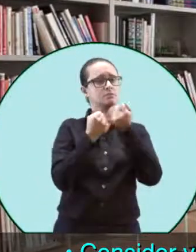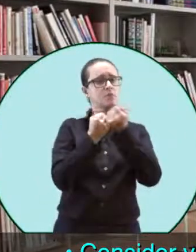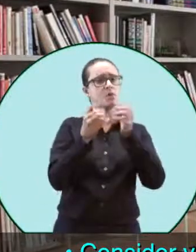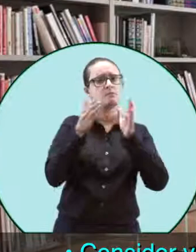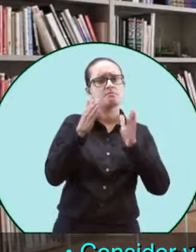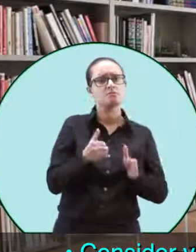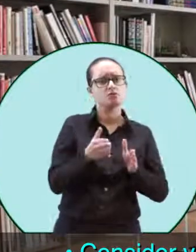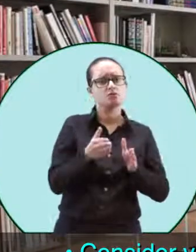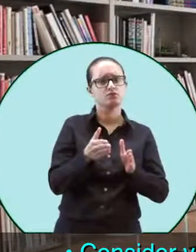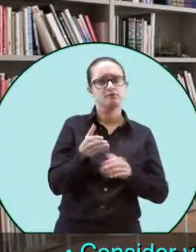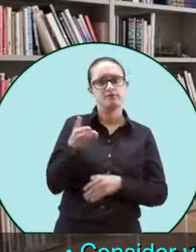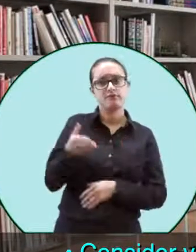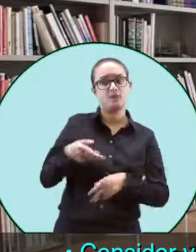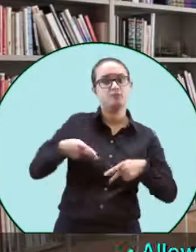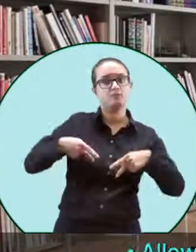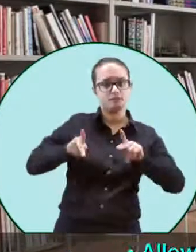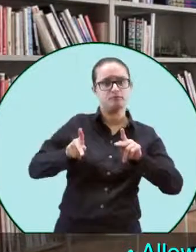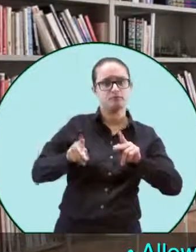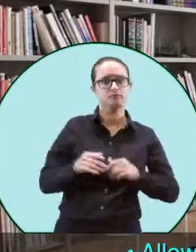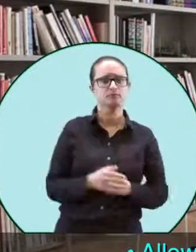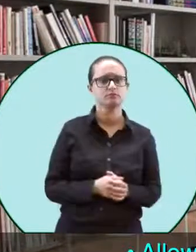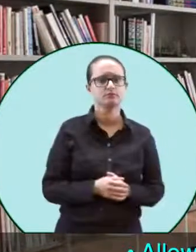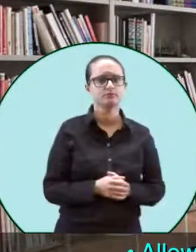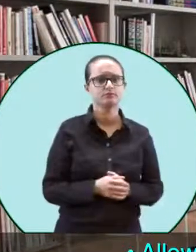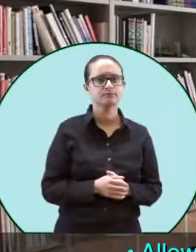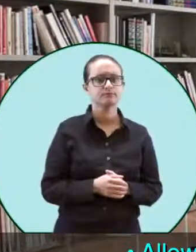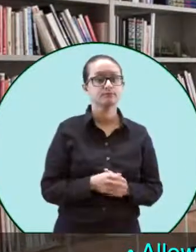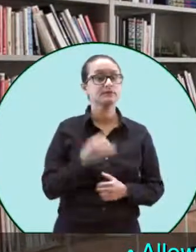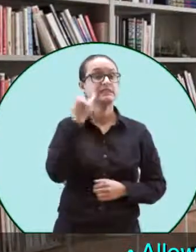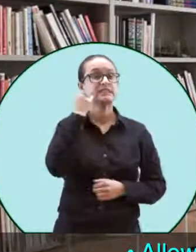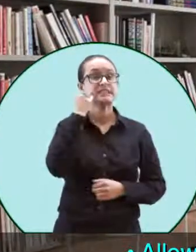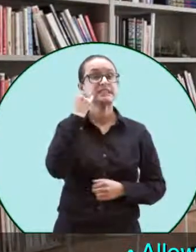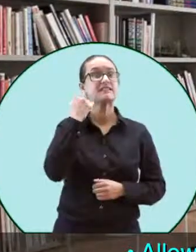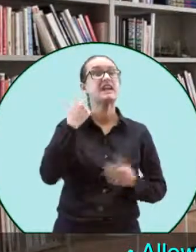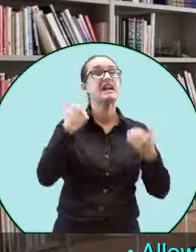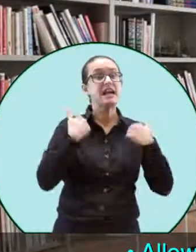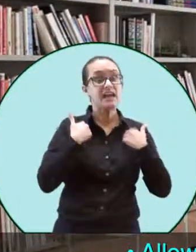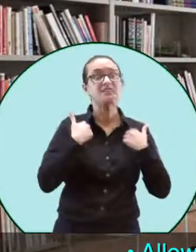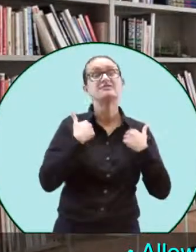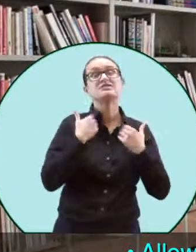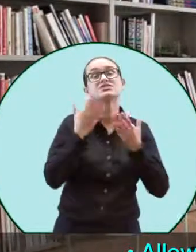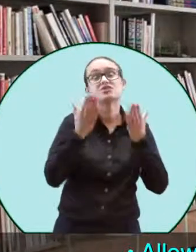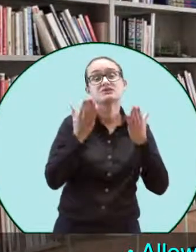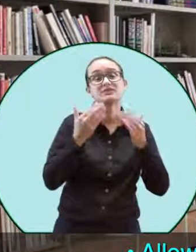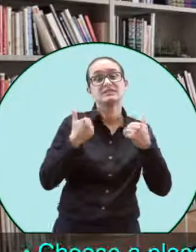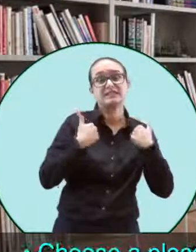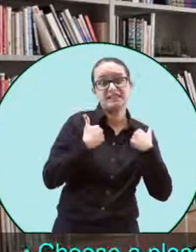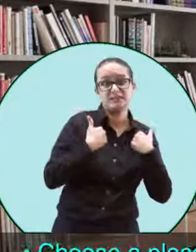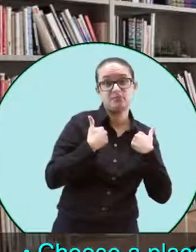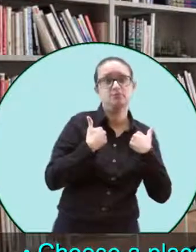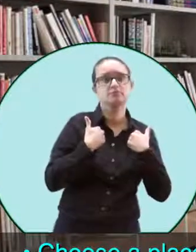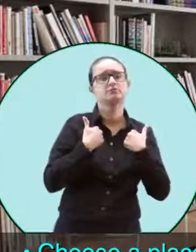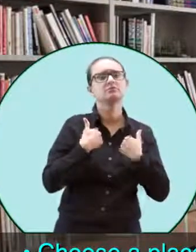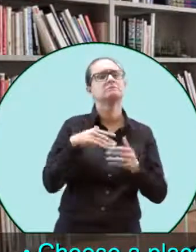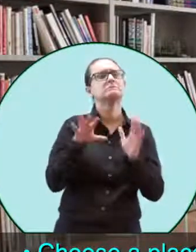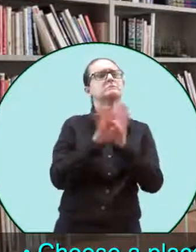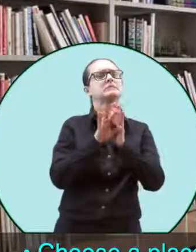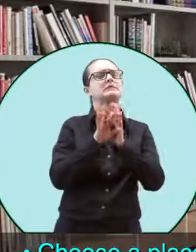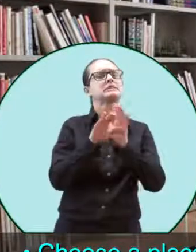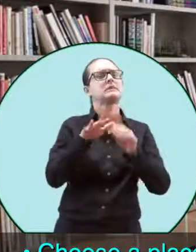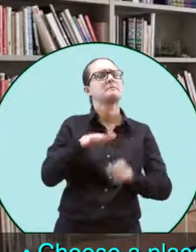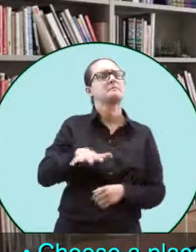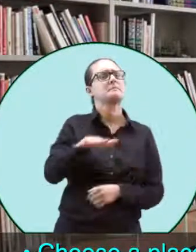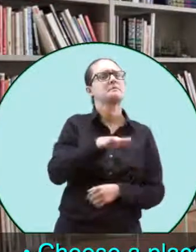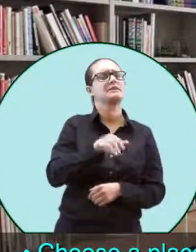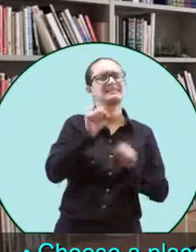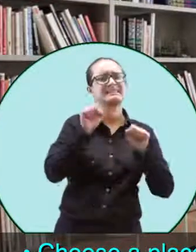that's more accessible. You could allow a support person to be present if that's something they require. You could also choose a place that can